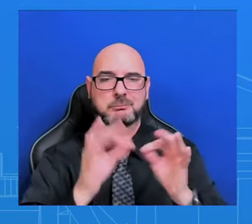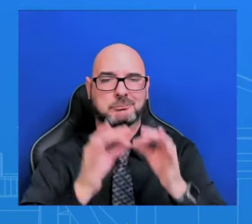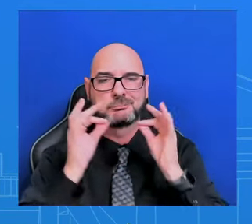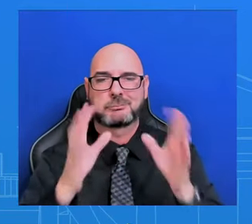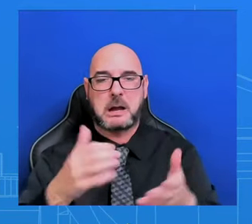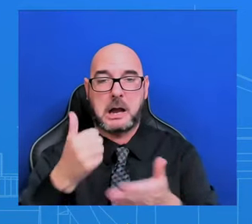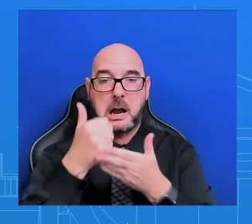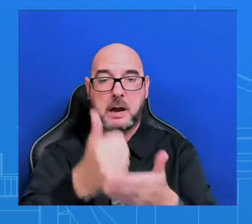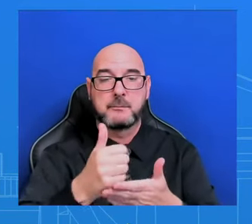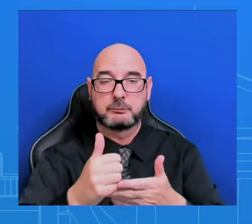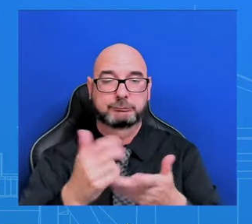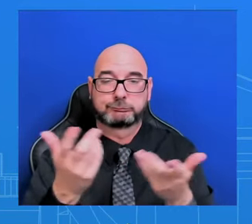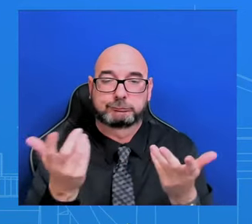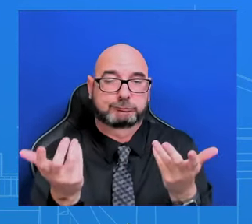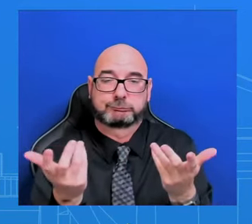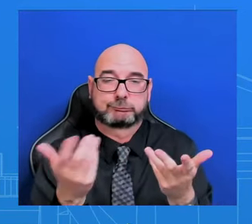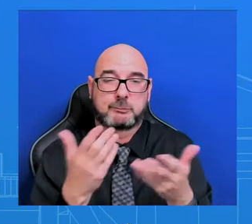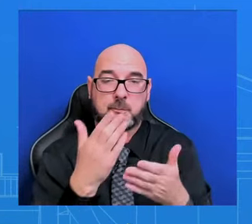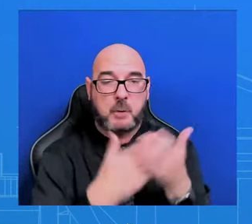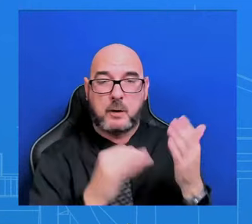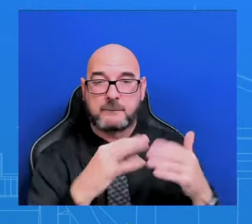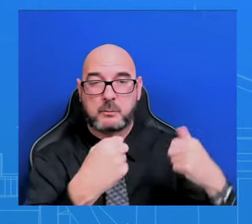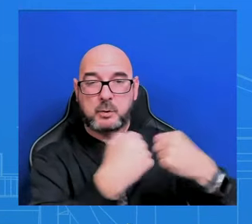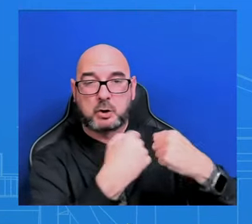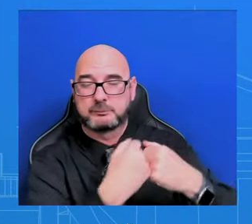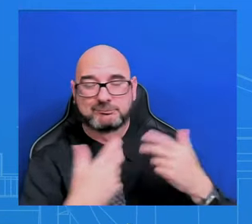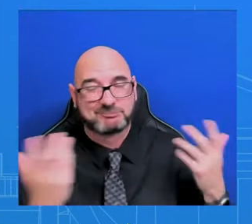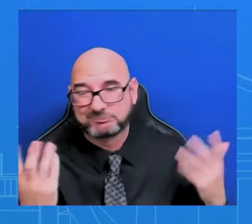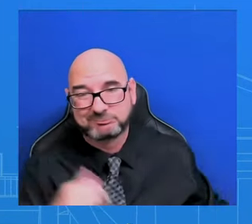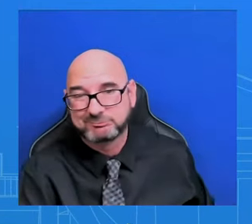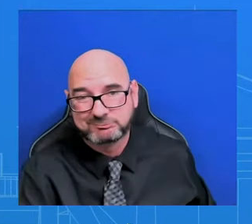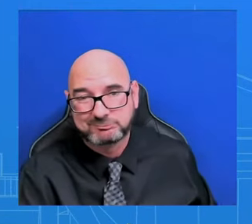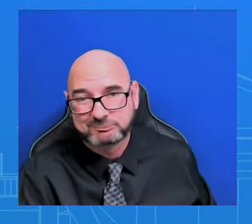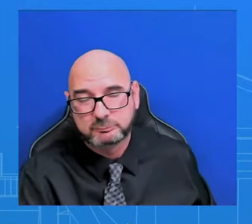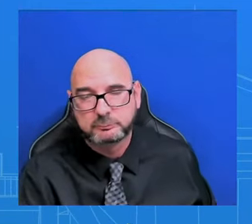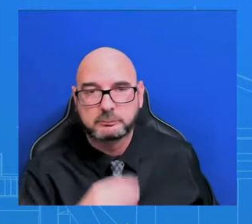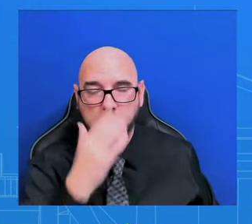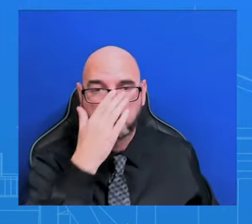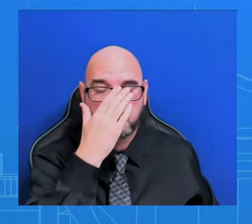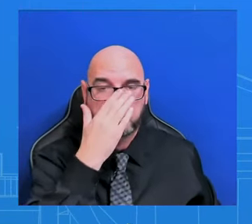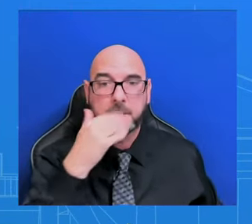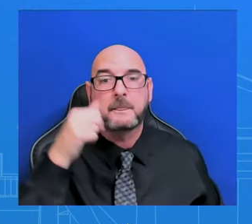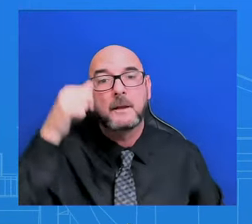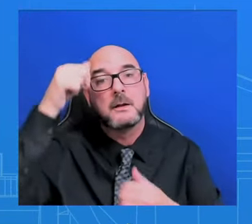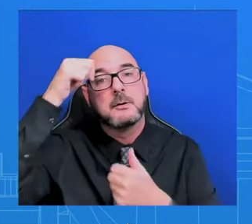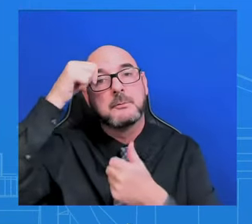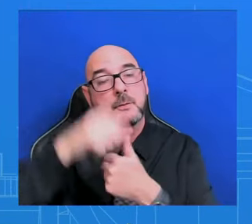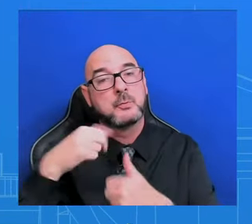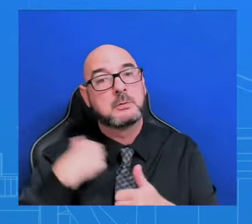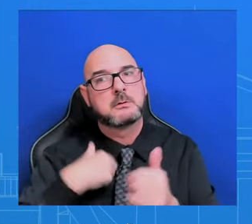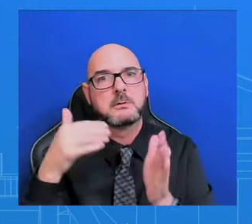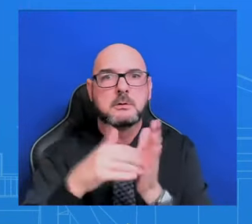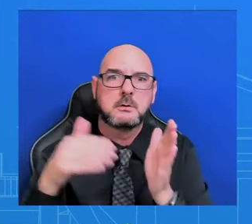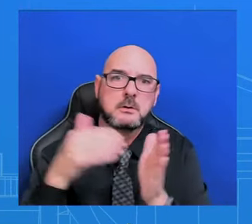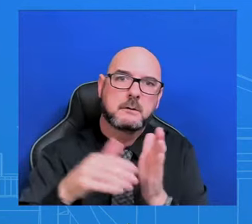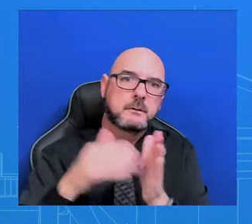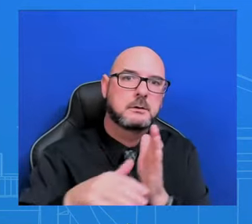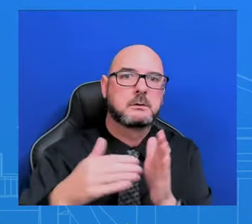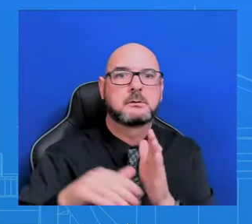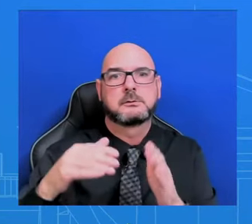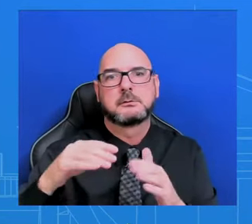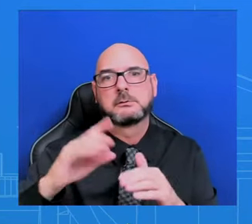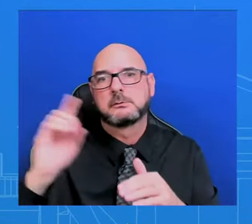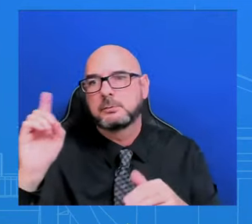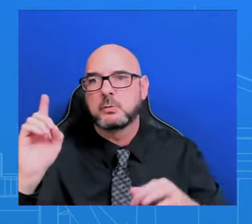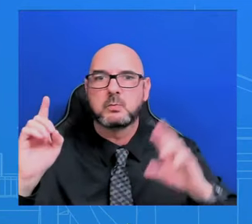What we have asked and what we have said let's work in a bipartisan way. That's why we are very grateful to what the senators are doing